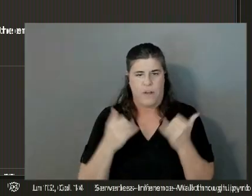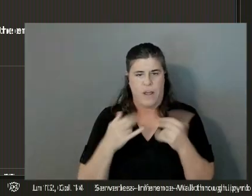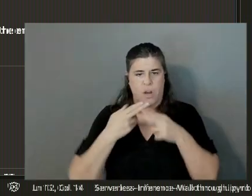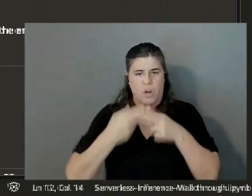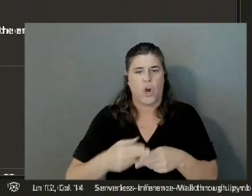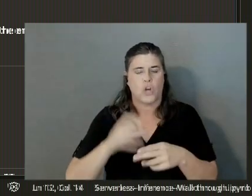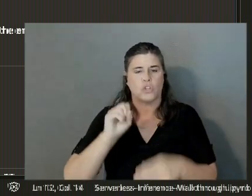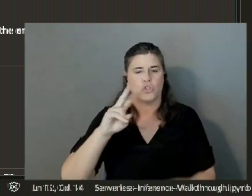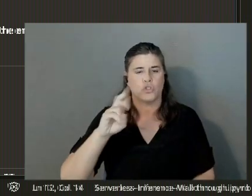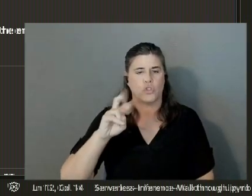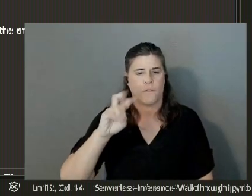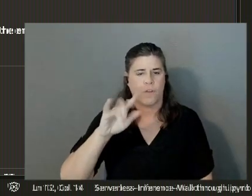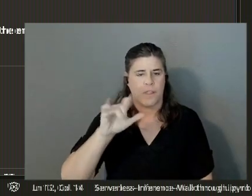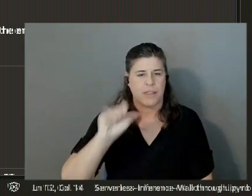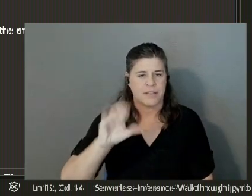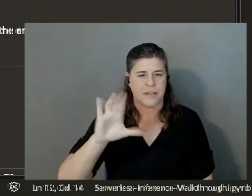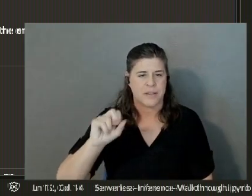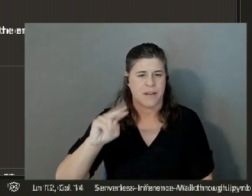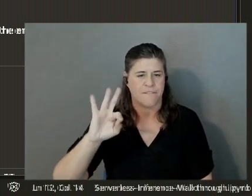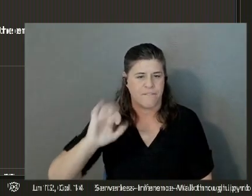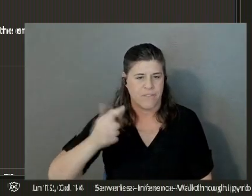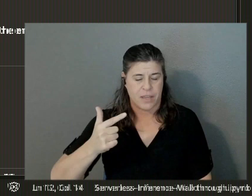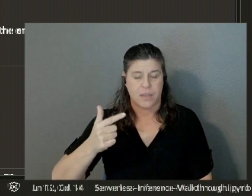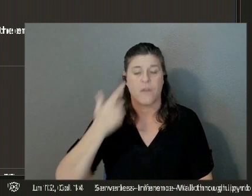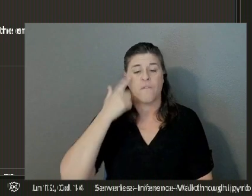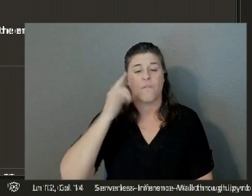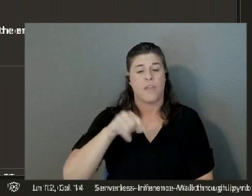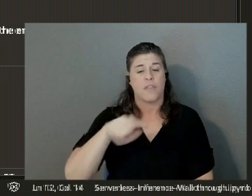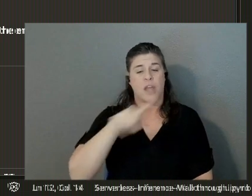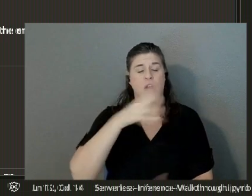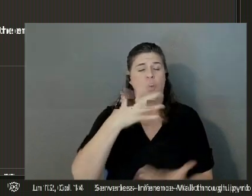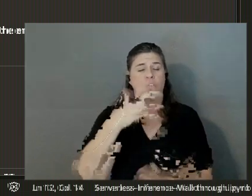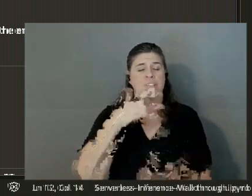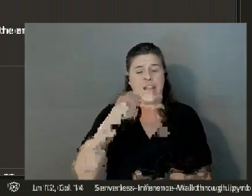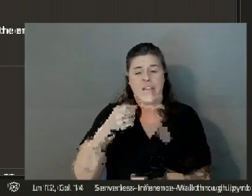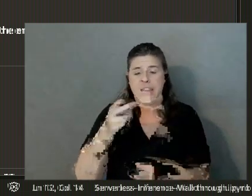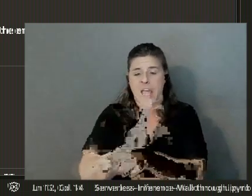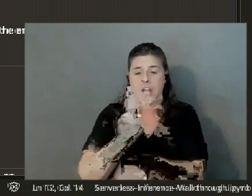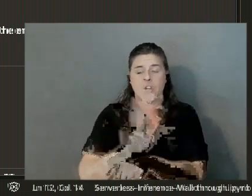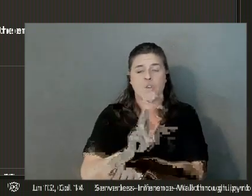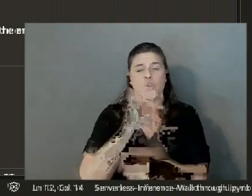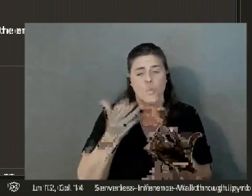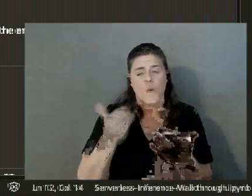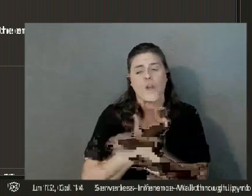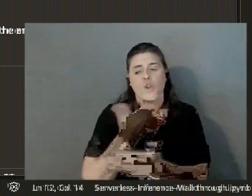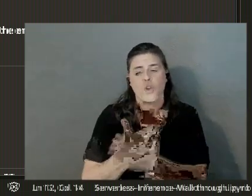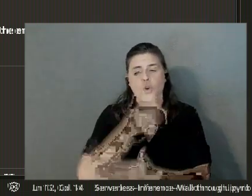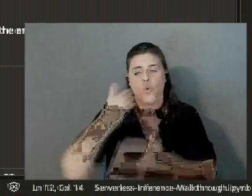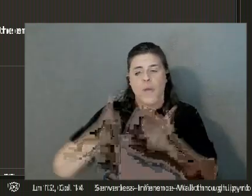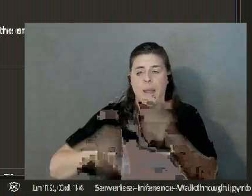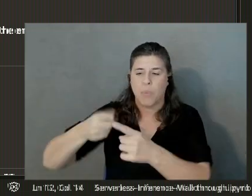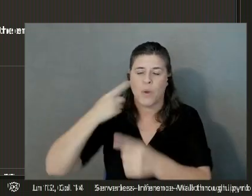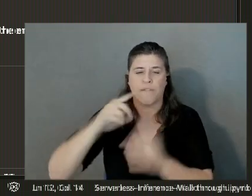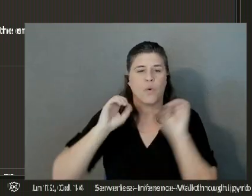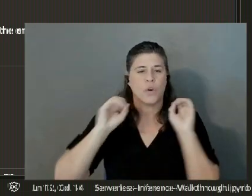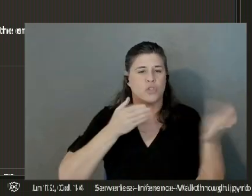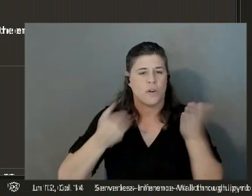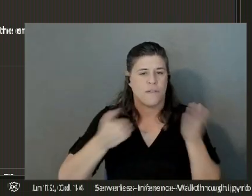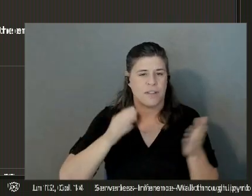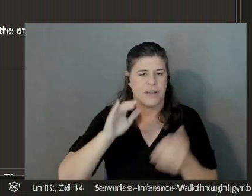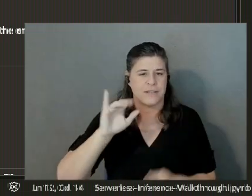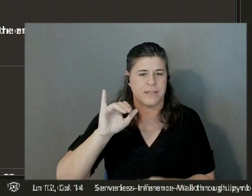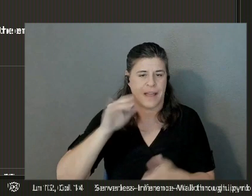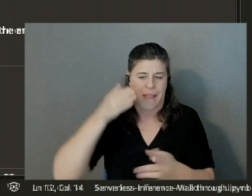And within this, you're specifying that you want this new endpoint to be created as a serverless inference endpoint. And within that, you have to